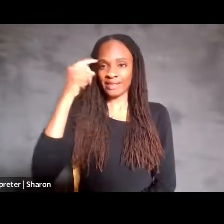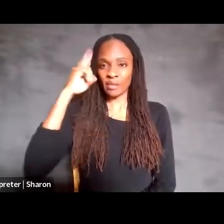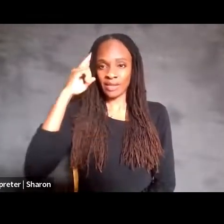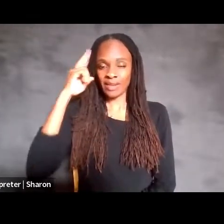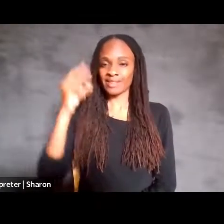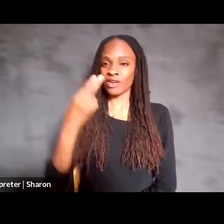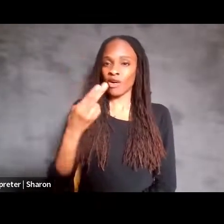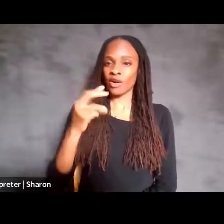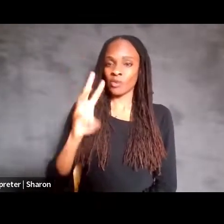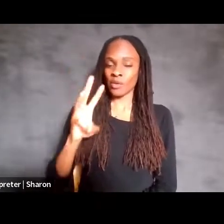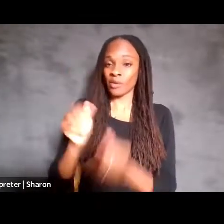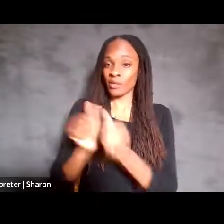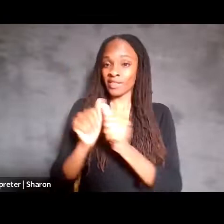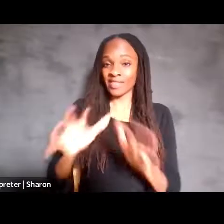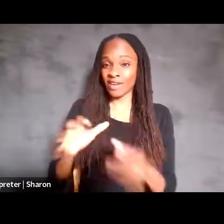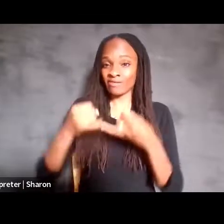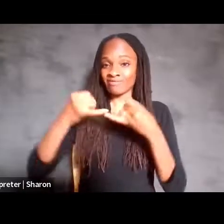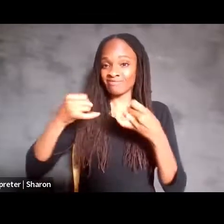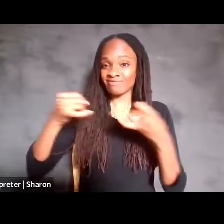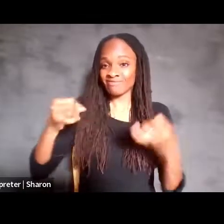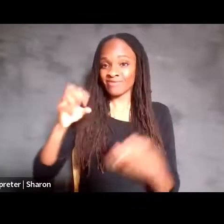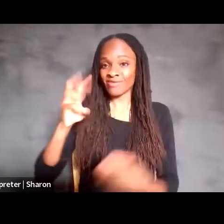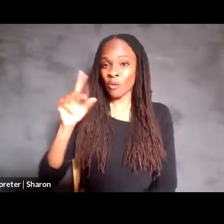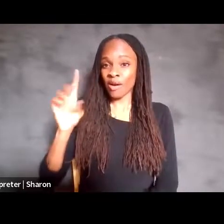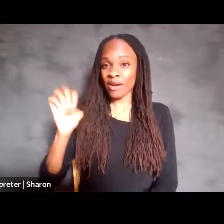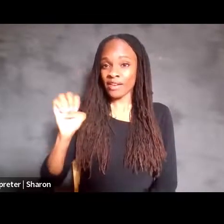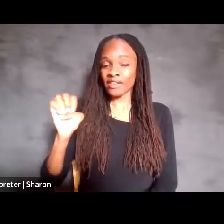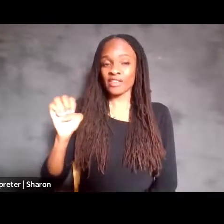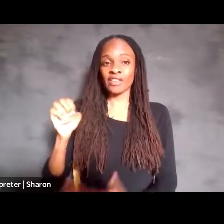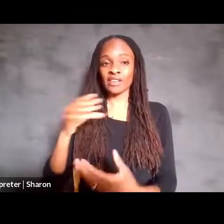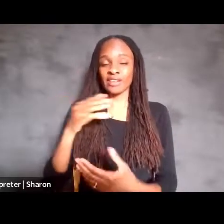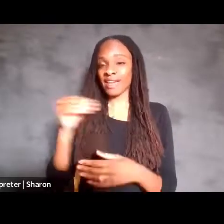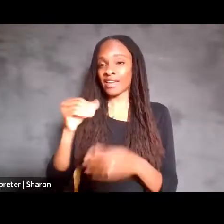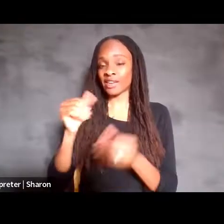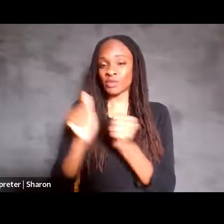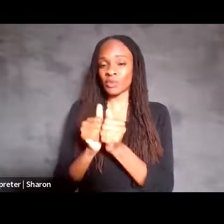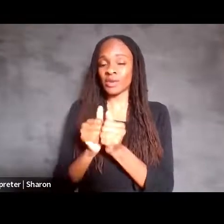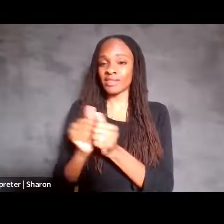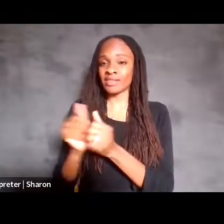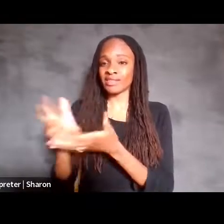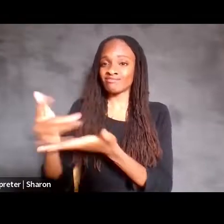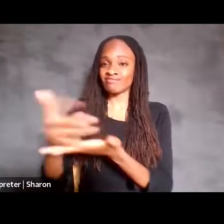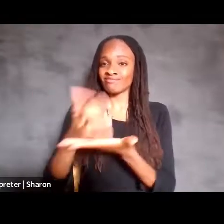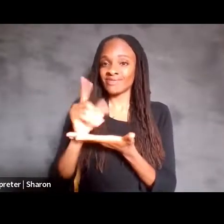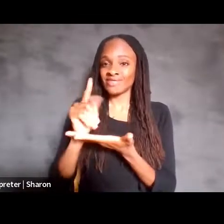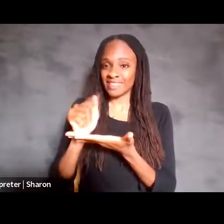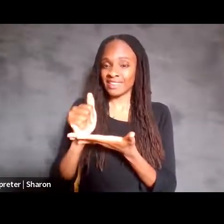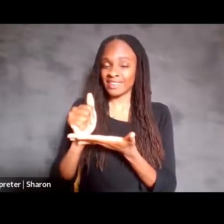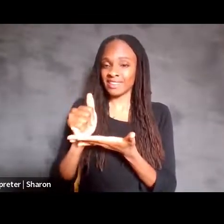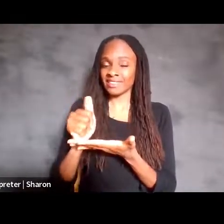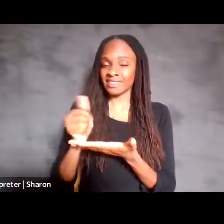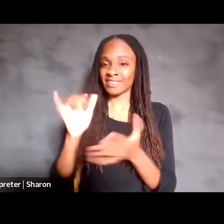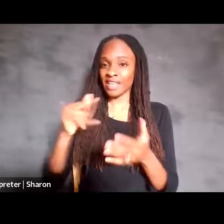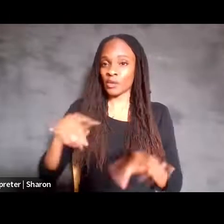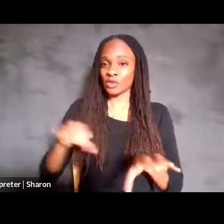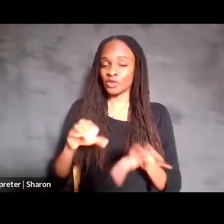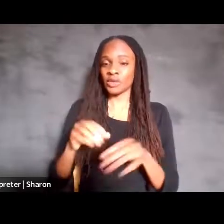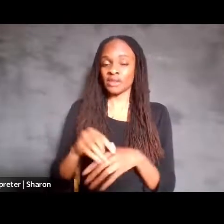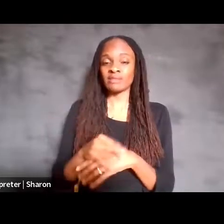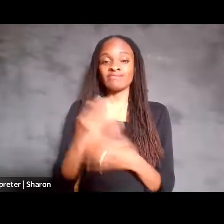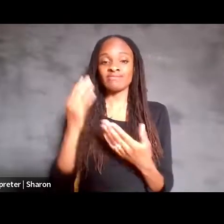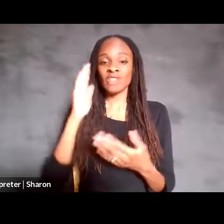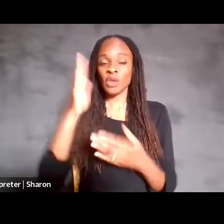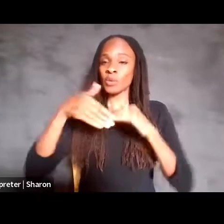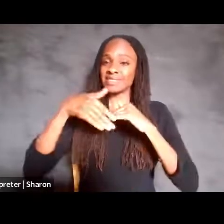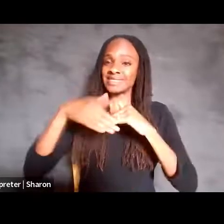and that can achieve similar types of data acquisition that we're currently doing. So this will be something that's implanted and it will send the